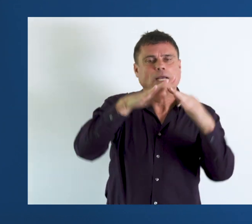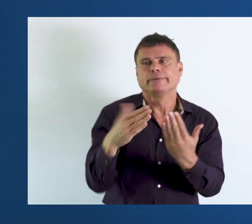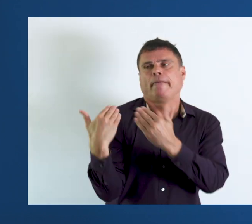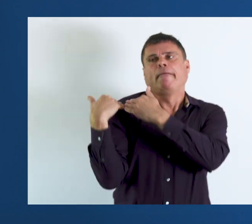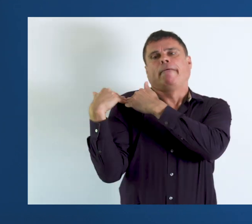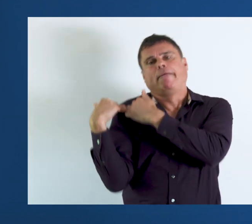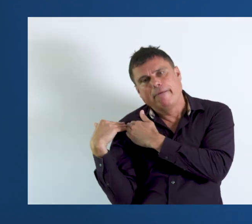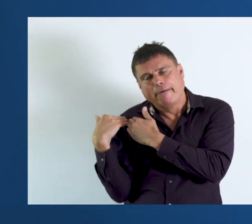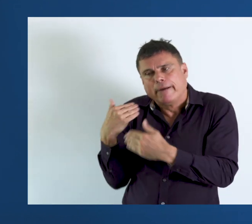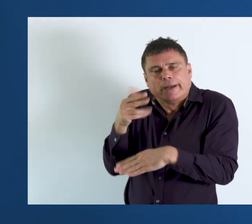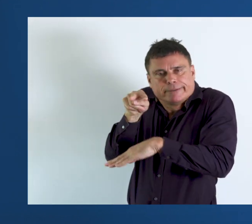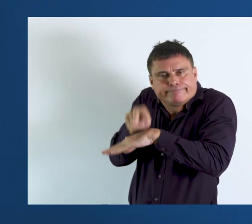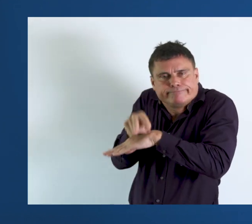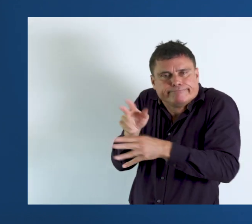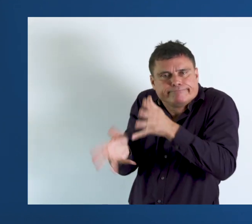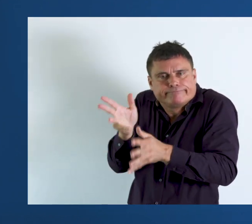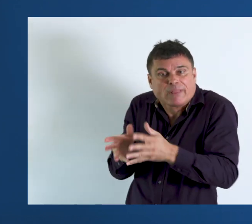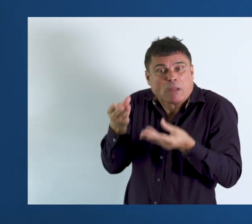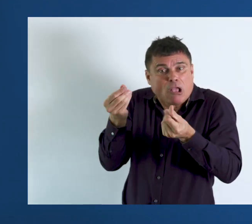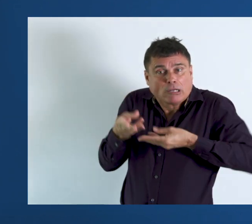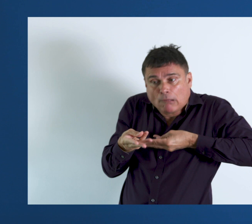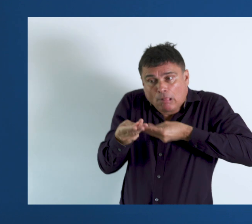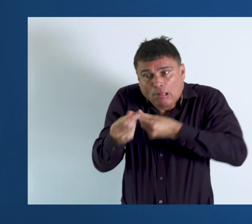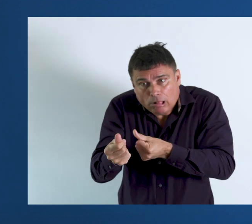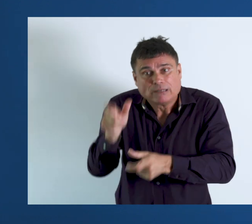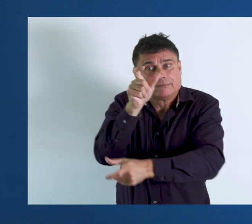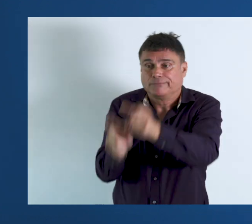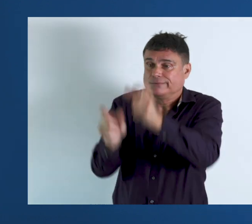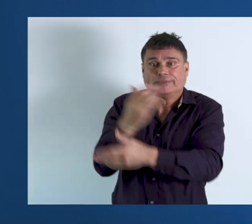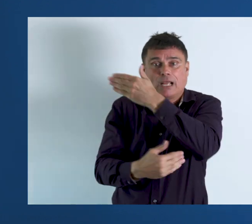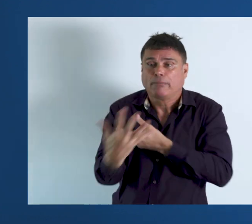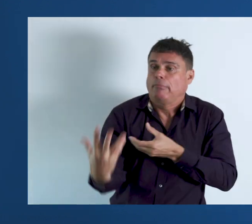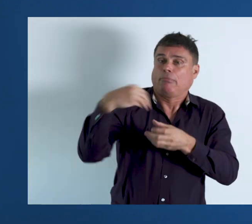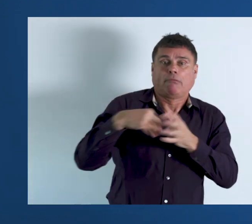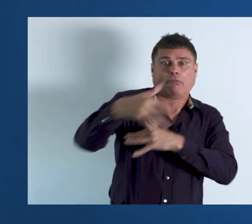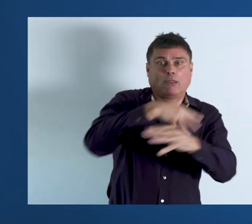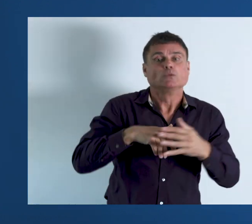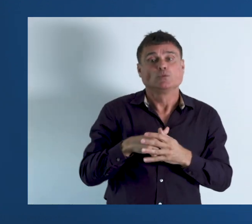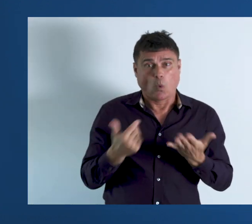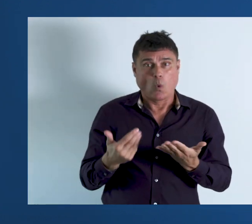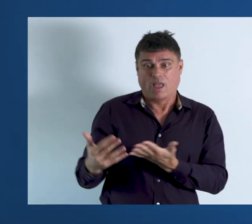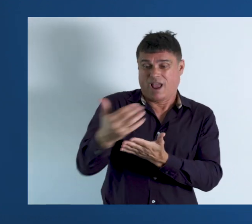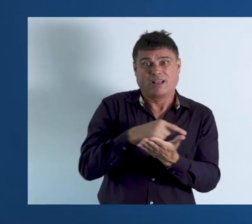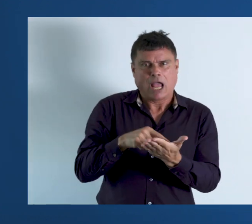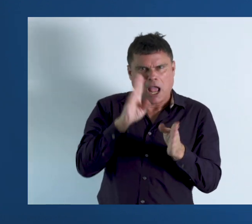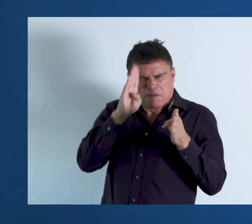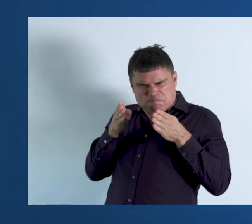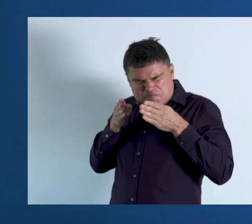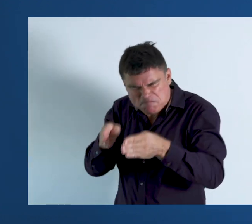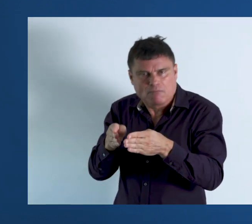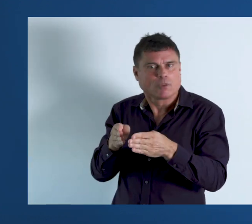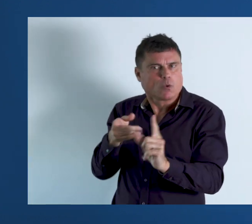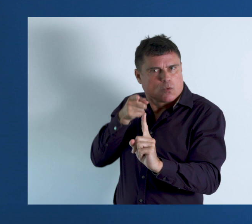burden, the cost of having disabled people in a society. So data collection efforts had this specific